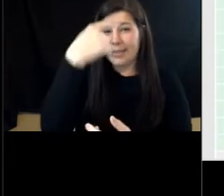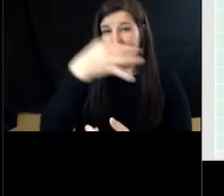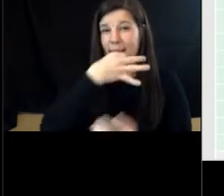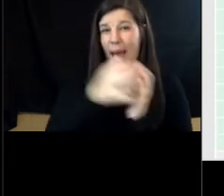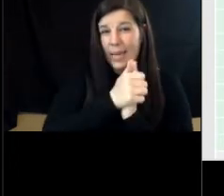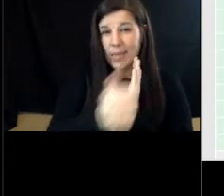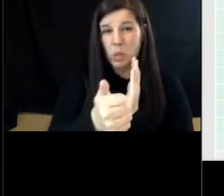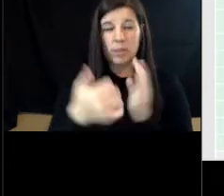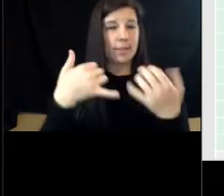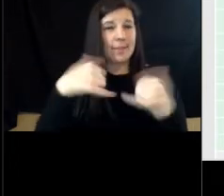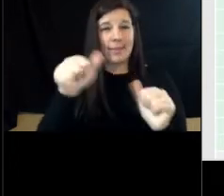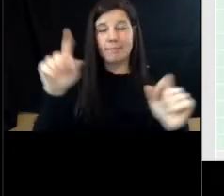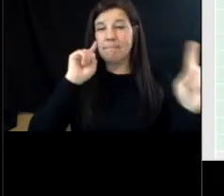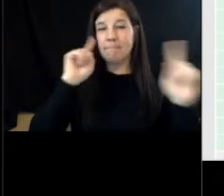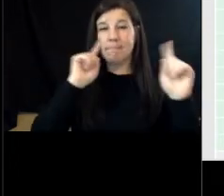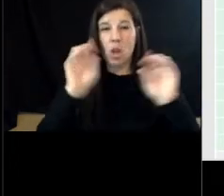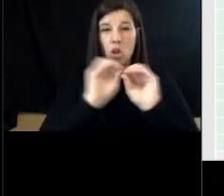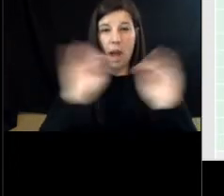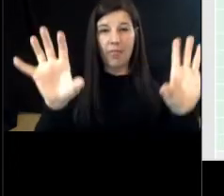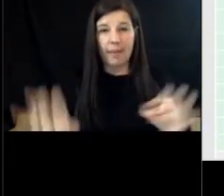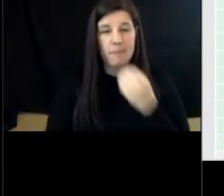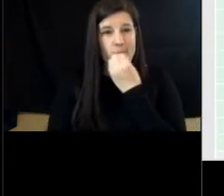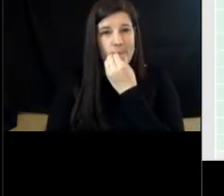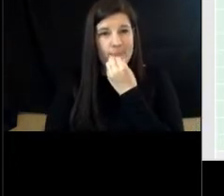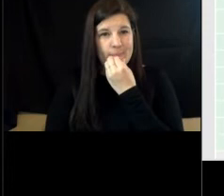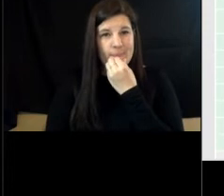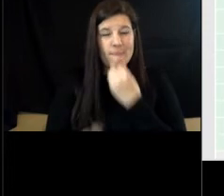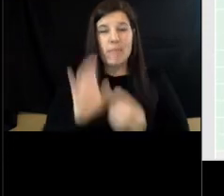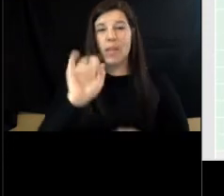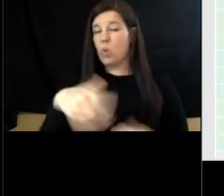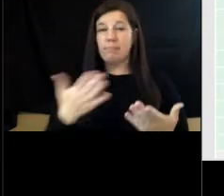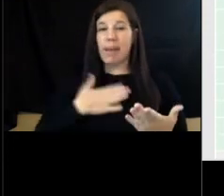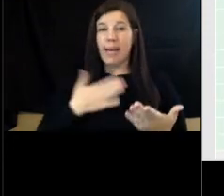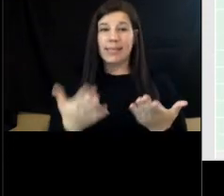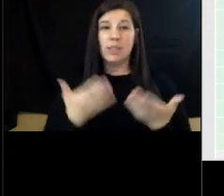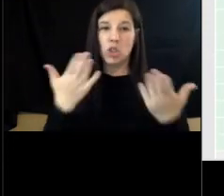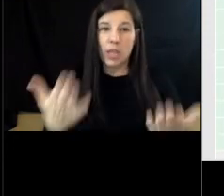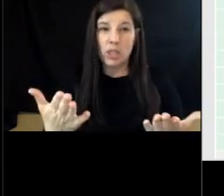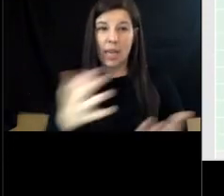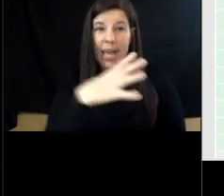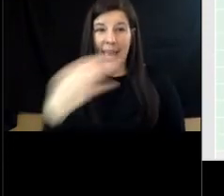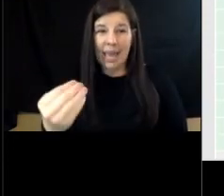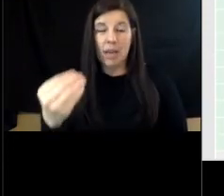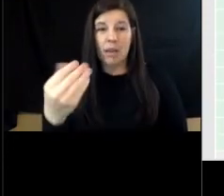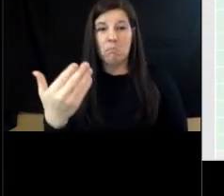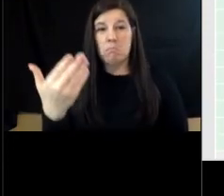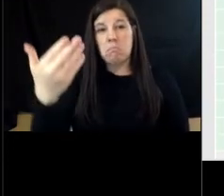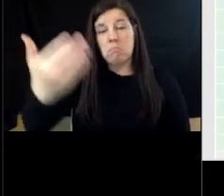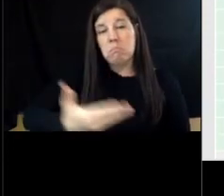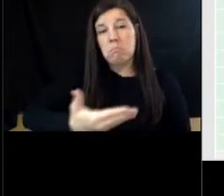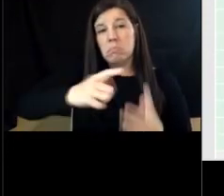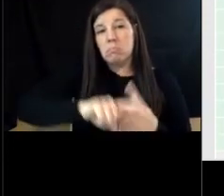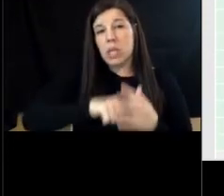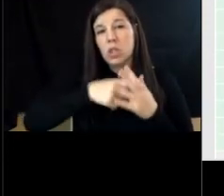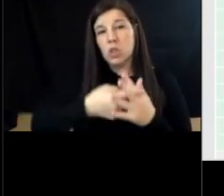have not heard from none of you it was a suggestion and an introduction with somebody who I have